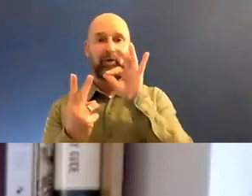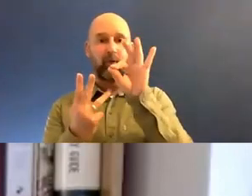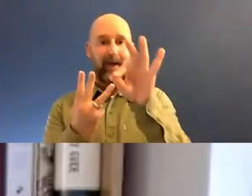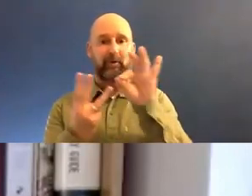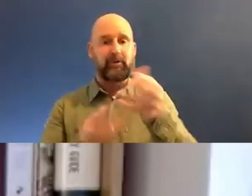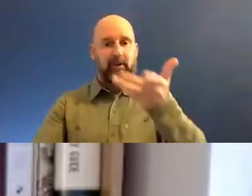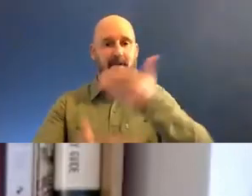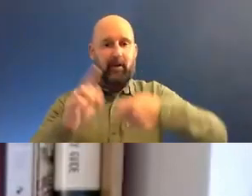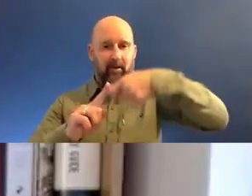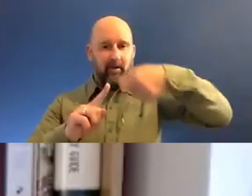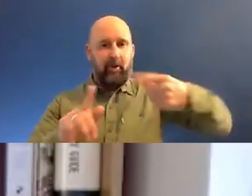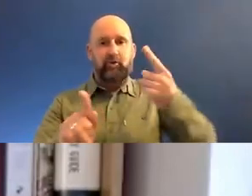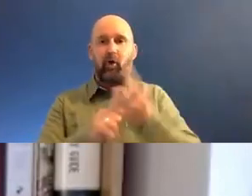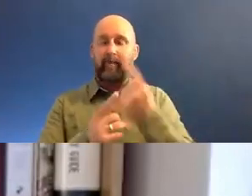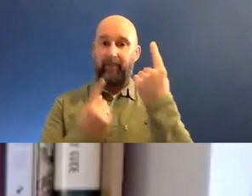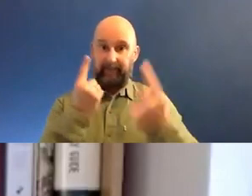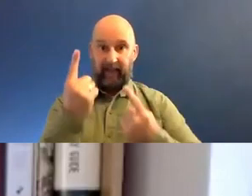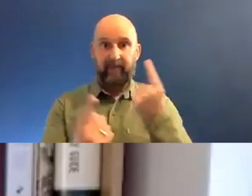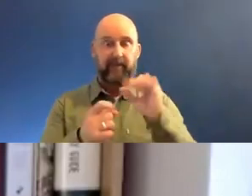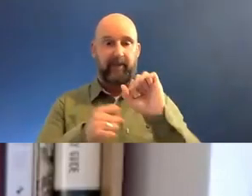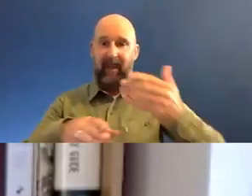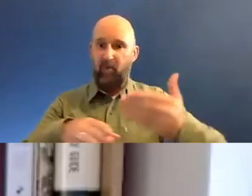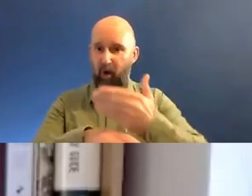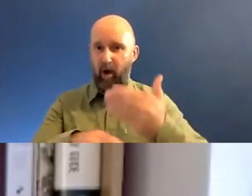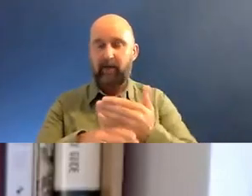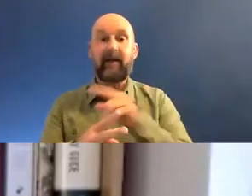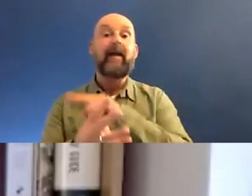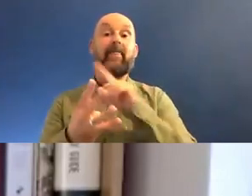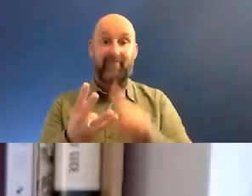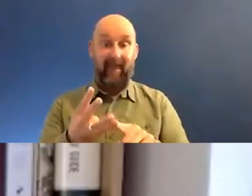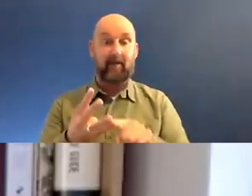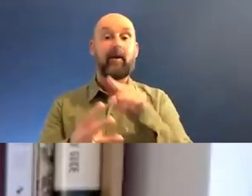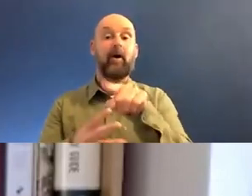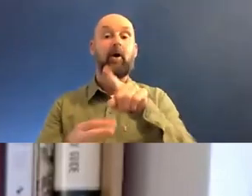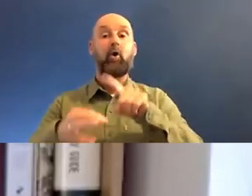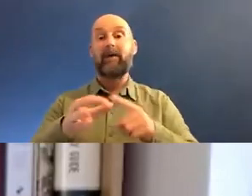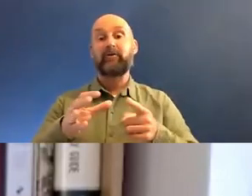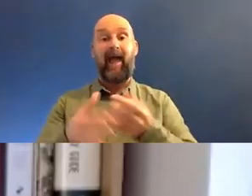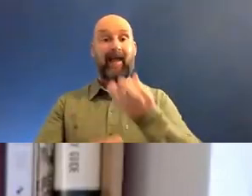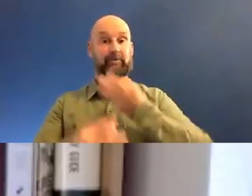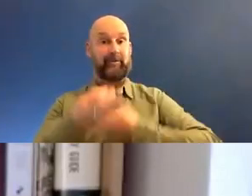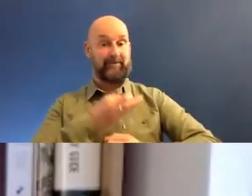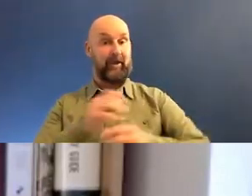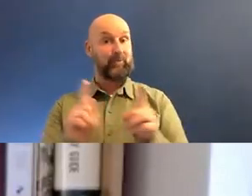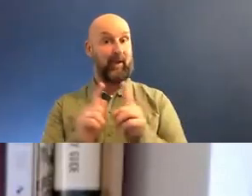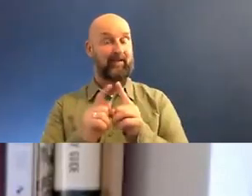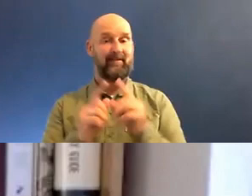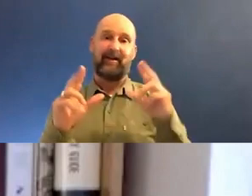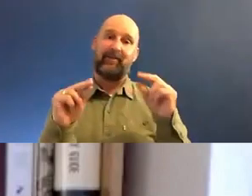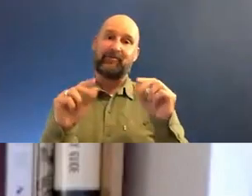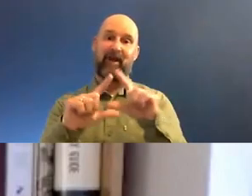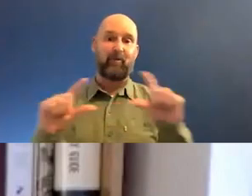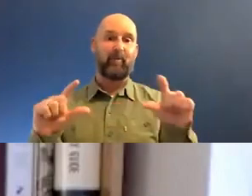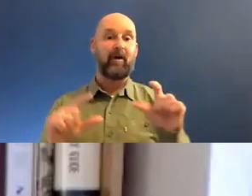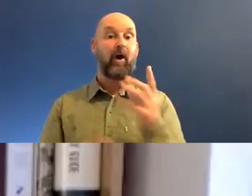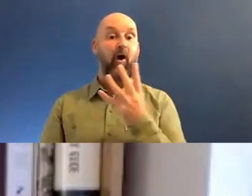extend a bit more what they want to say about their work. And then we will have chance for questions from the audience from the chat room. I noticed we've got